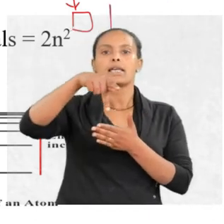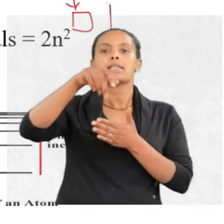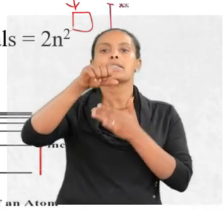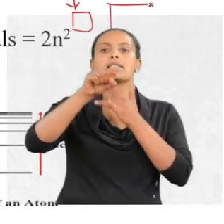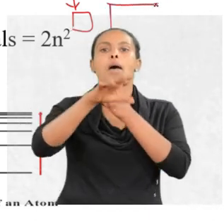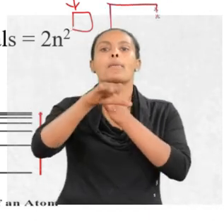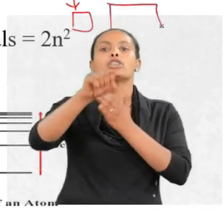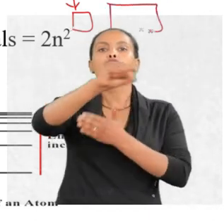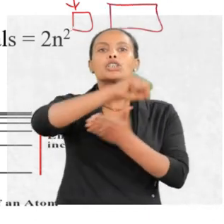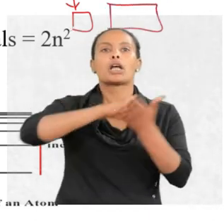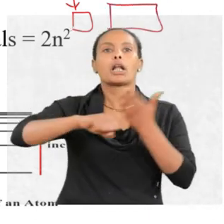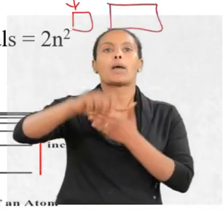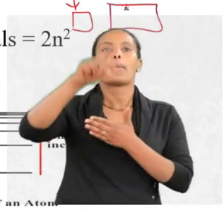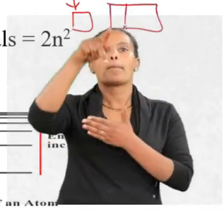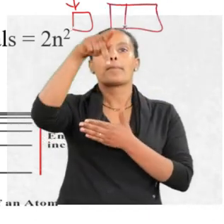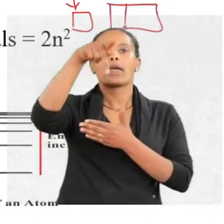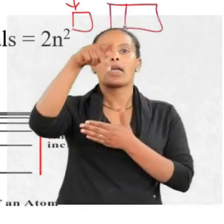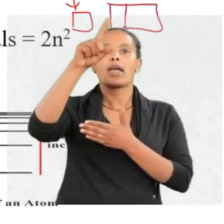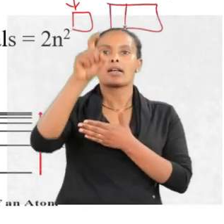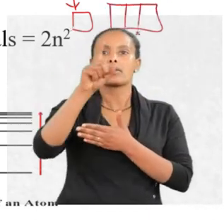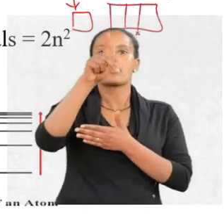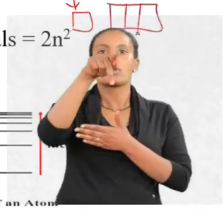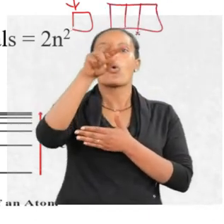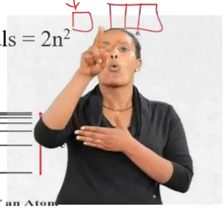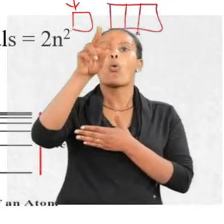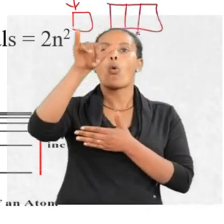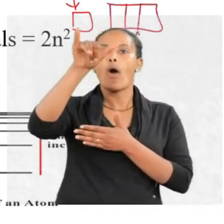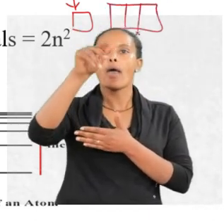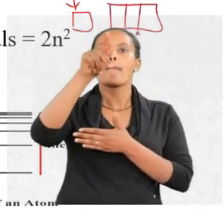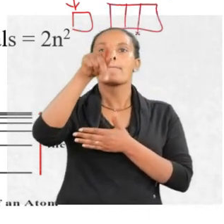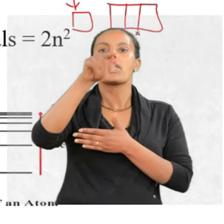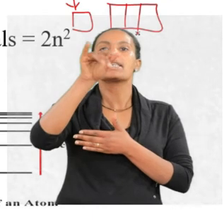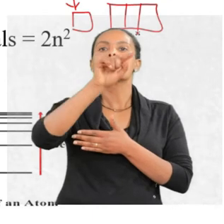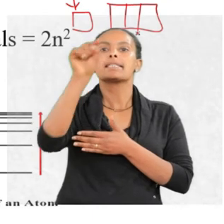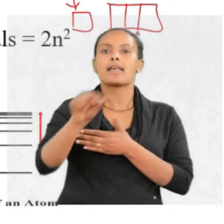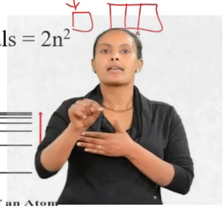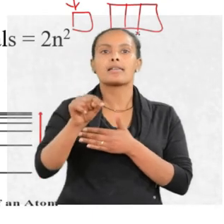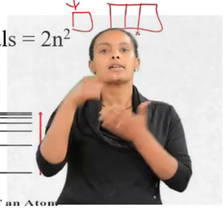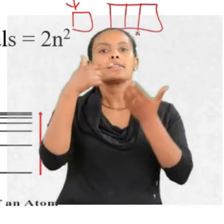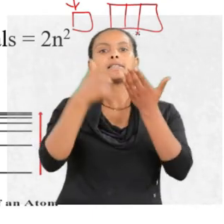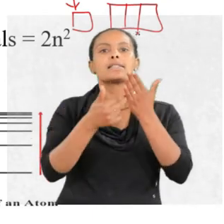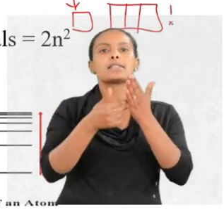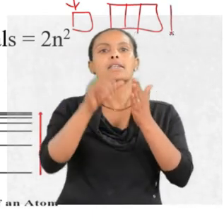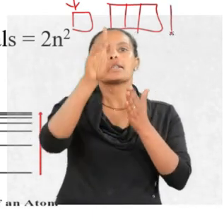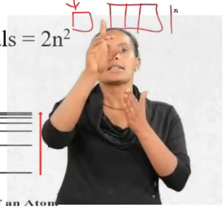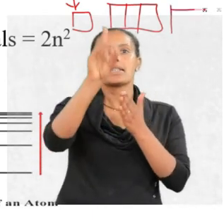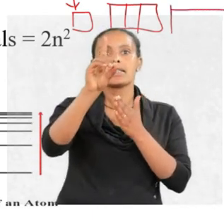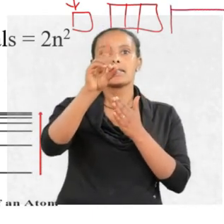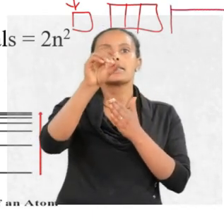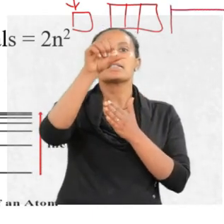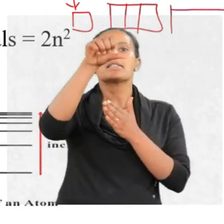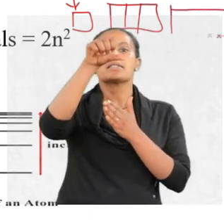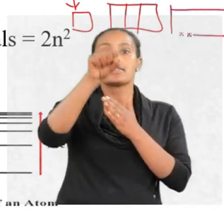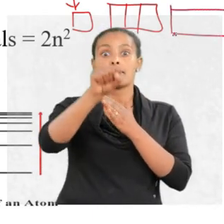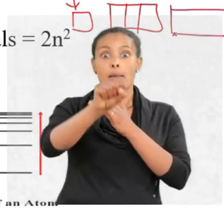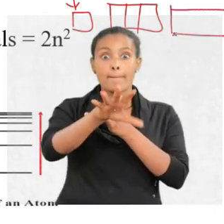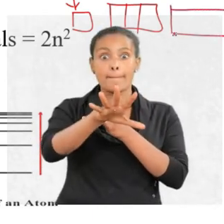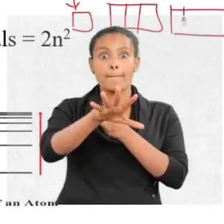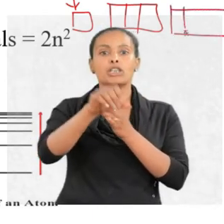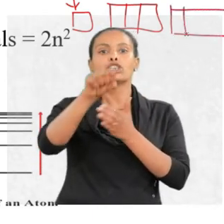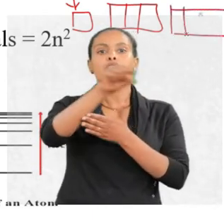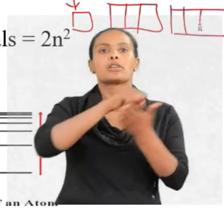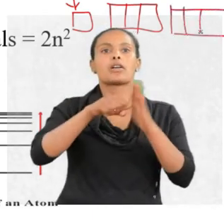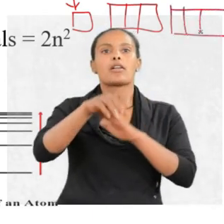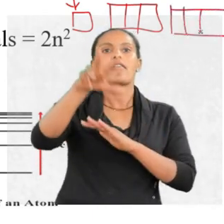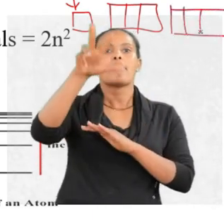orbitals, px, py, and pz. d subshell has five orbitals, five